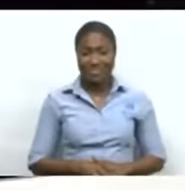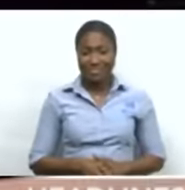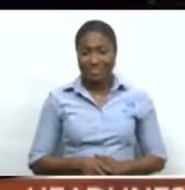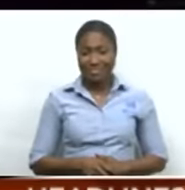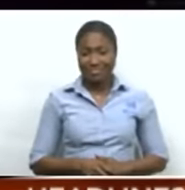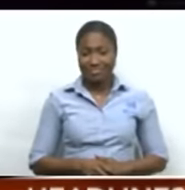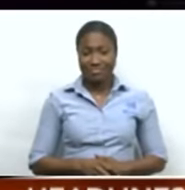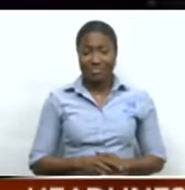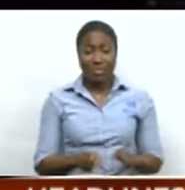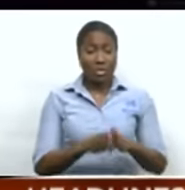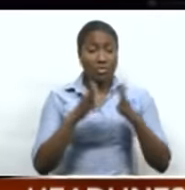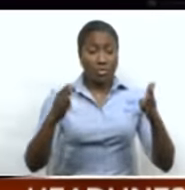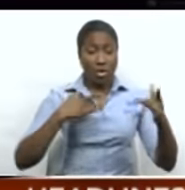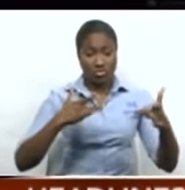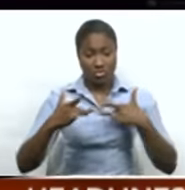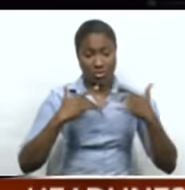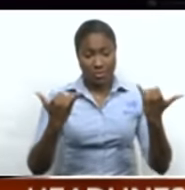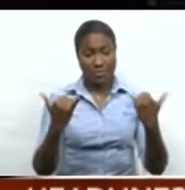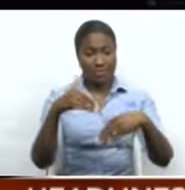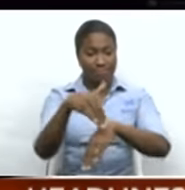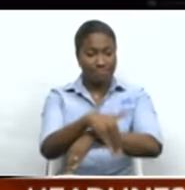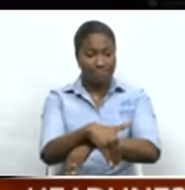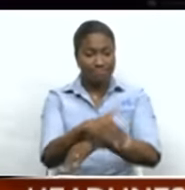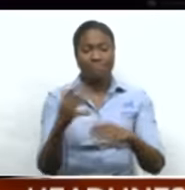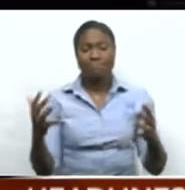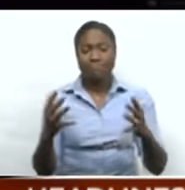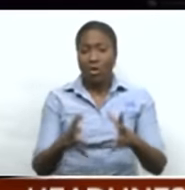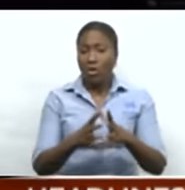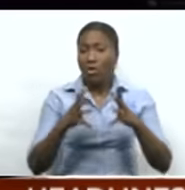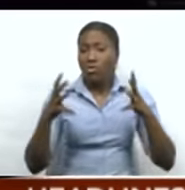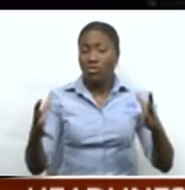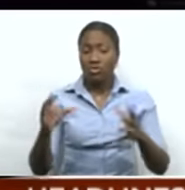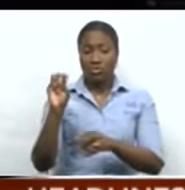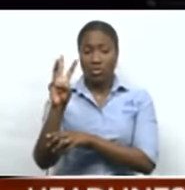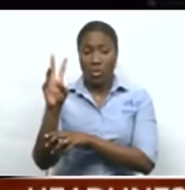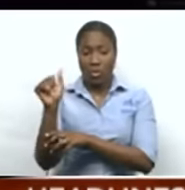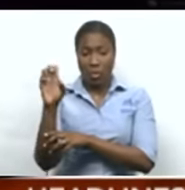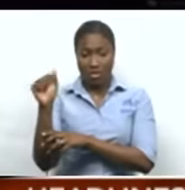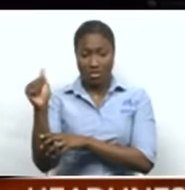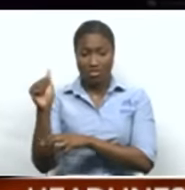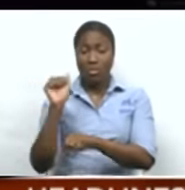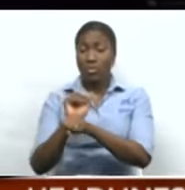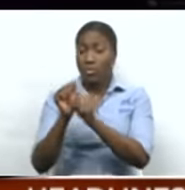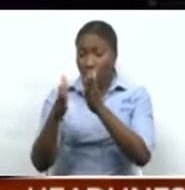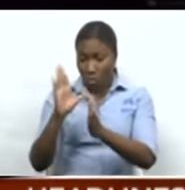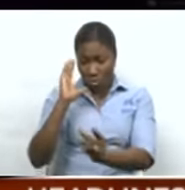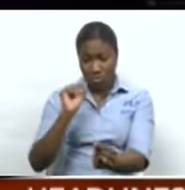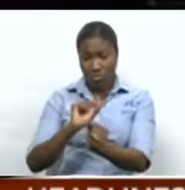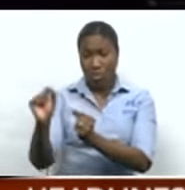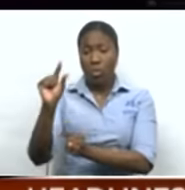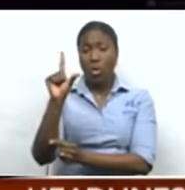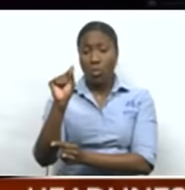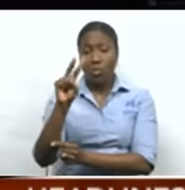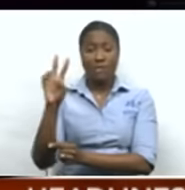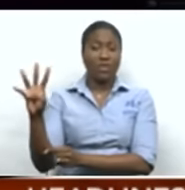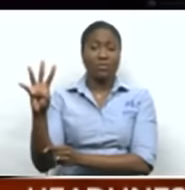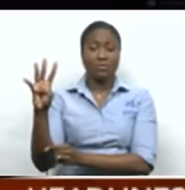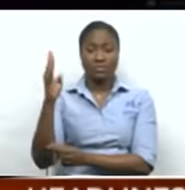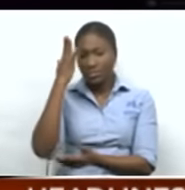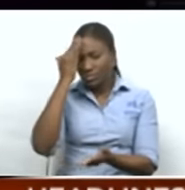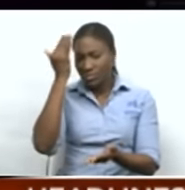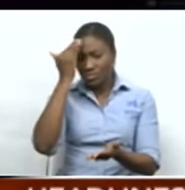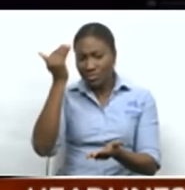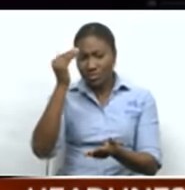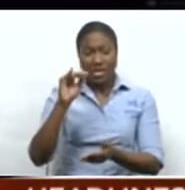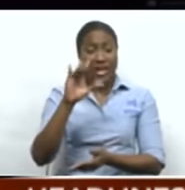There's a major concern tonight that a considerable portion of WASA's workforce will be sent home in 2024. And it all stems from